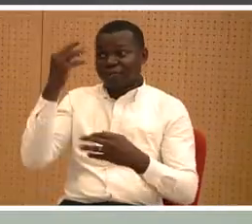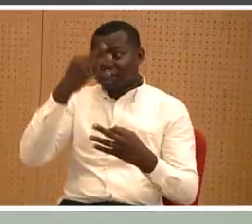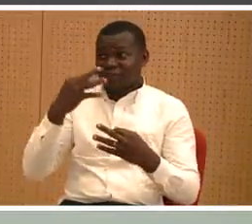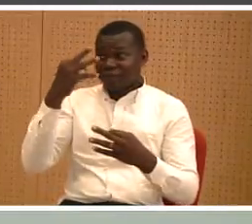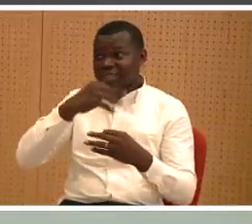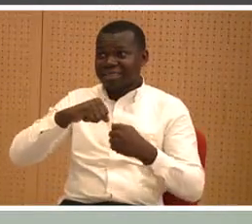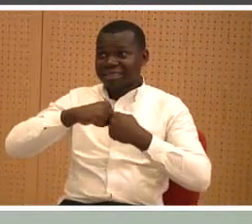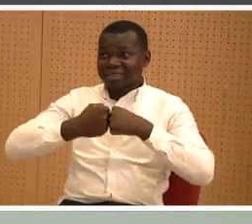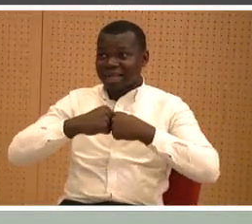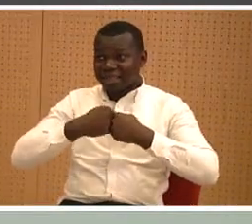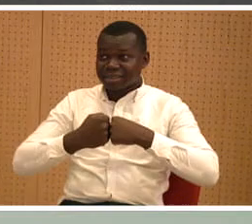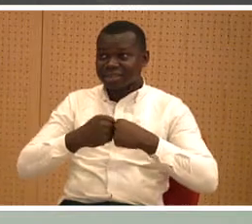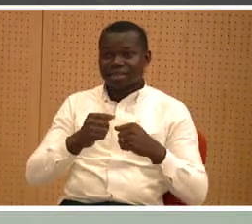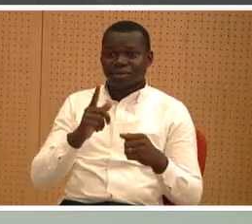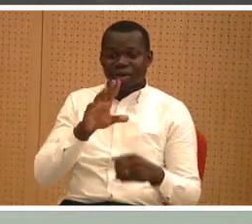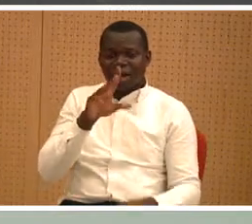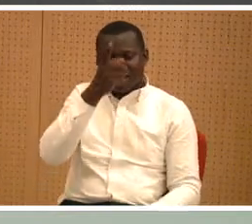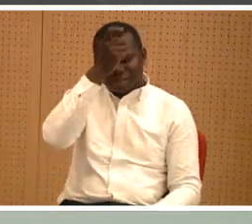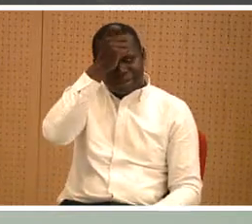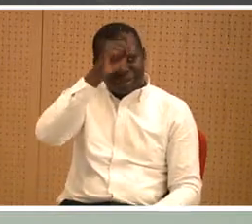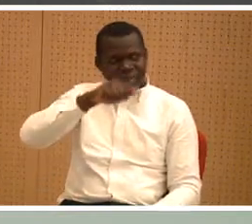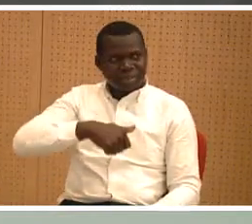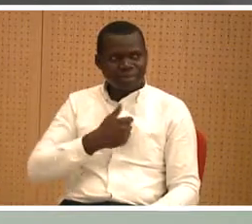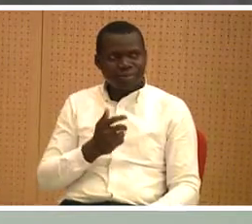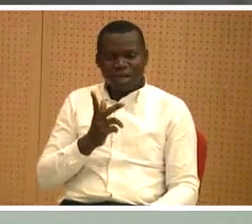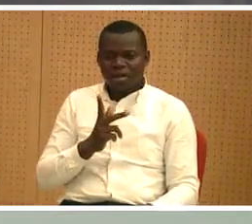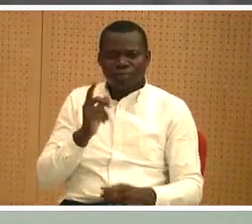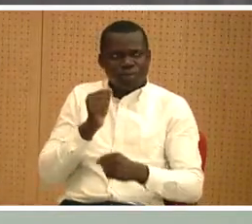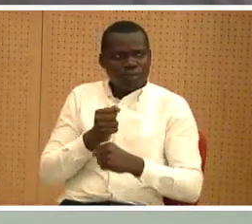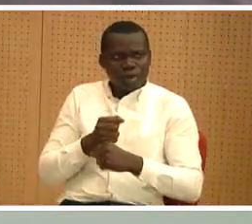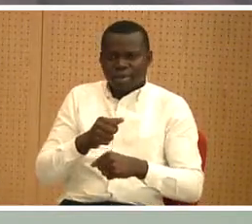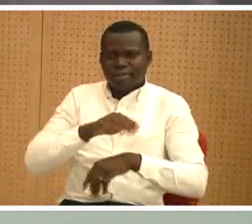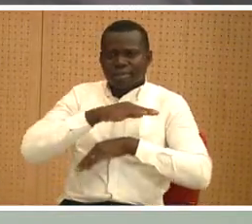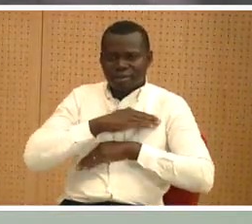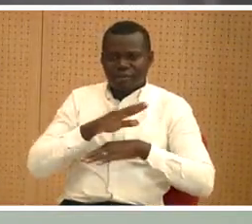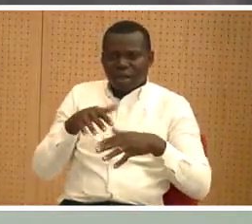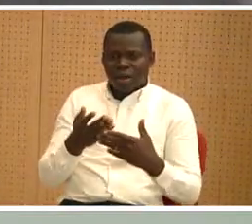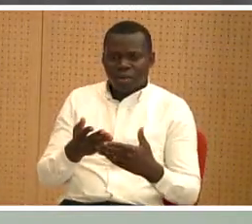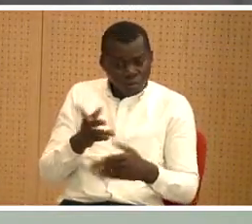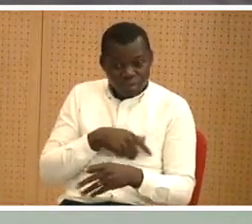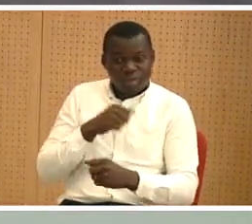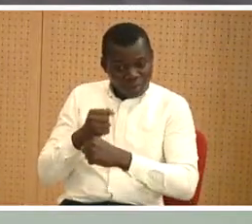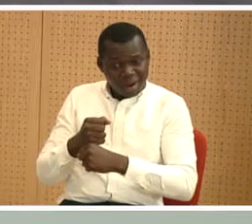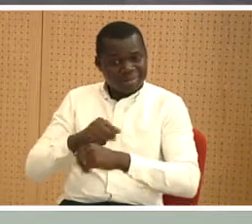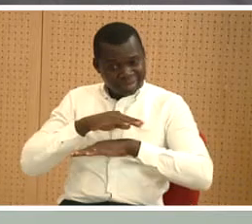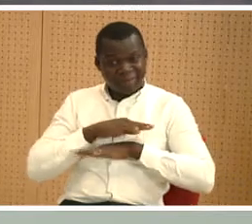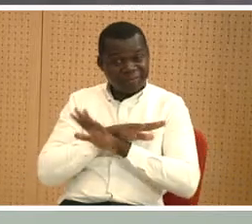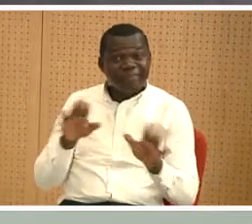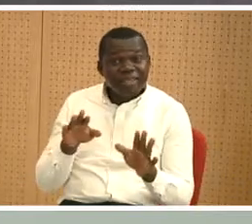challenges we ask ourselves as we ask you to how enough is enough have we done enough